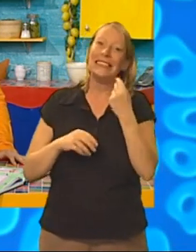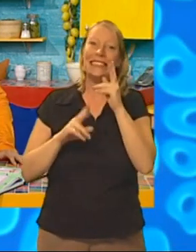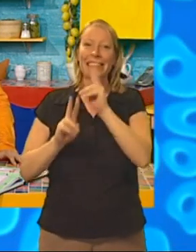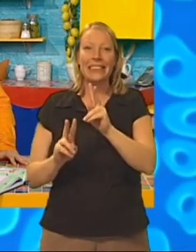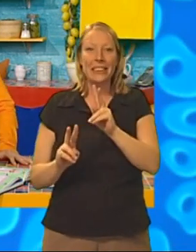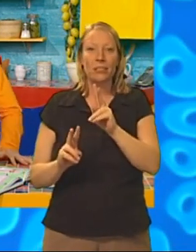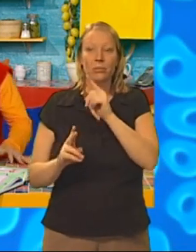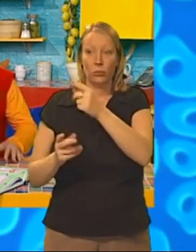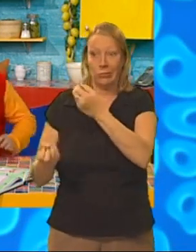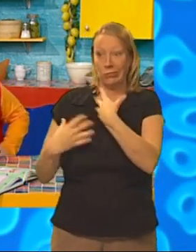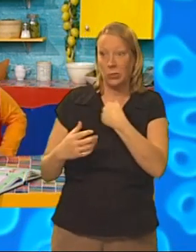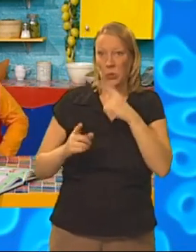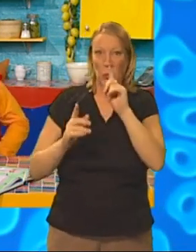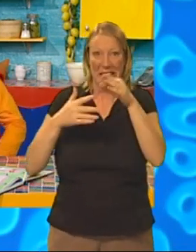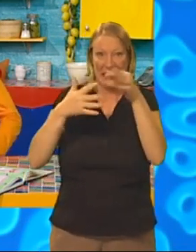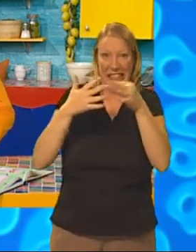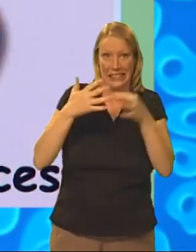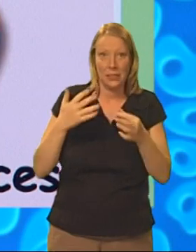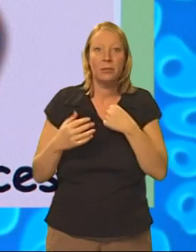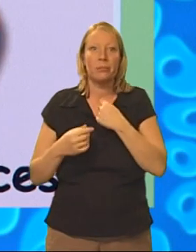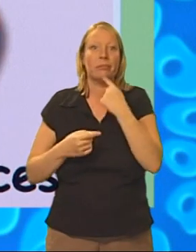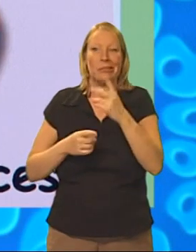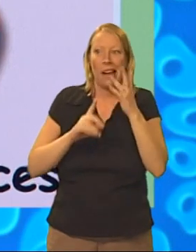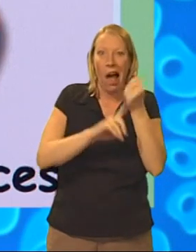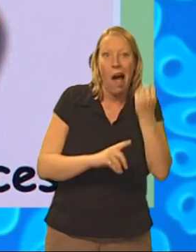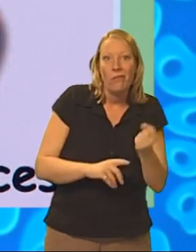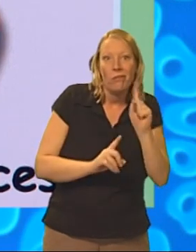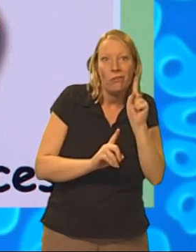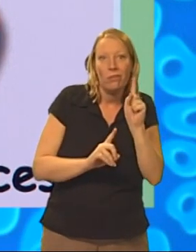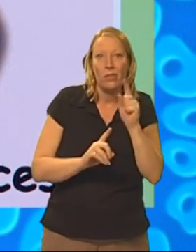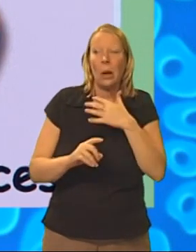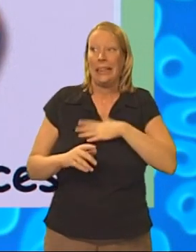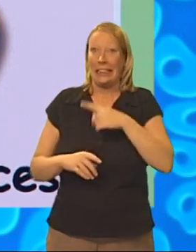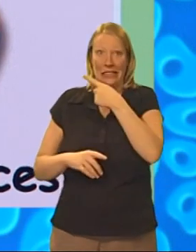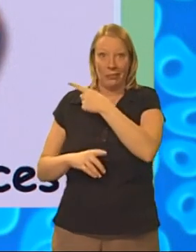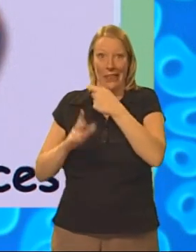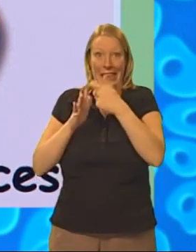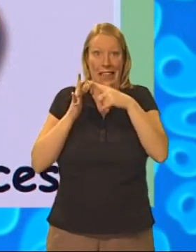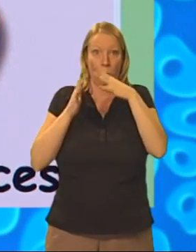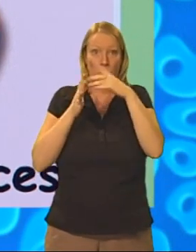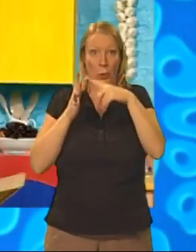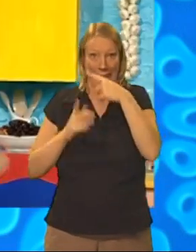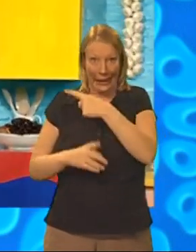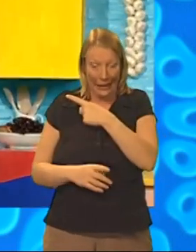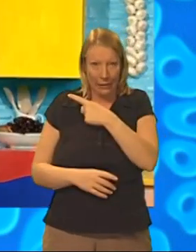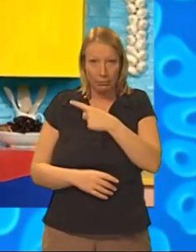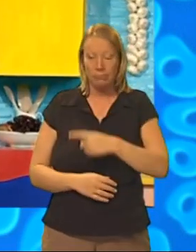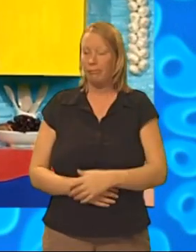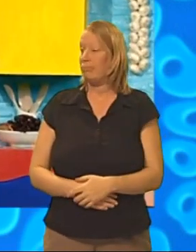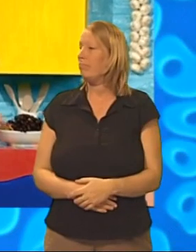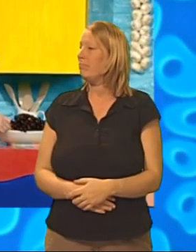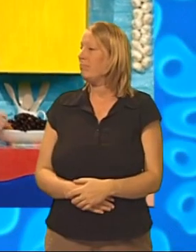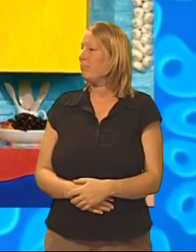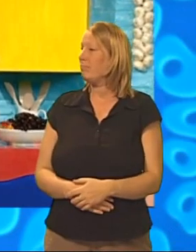Little Cook, and I'll see if we've got them. OK, Big Cook, Ben. Let's see. We're going to need one kiwi fruit. Kiwi fruit over in the fruit bowl.